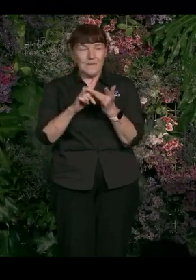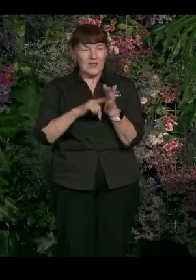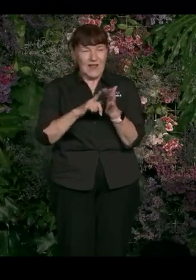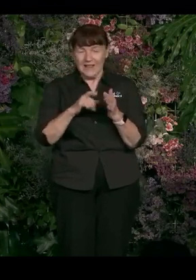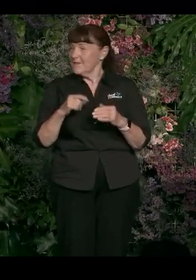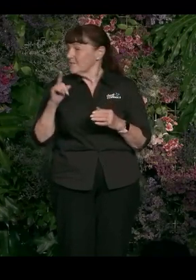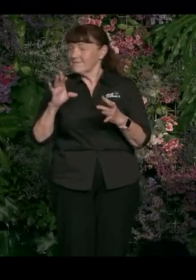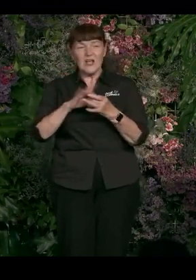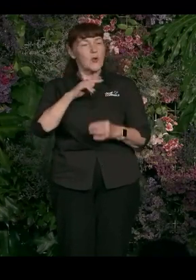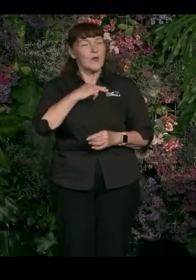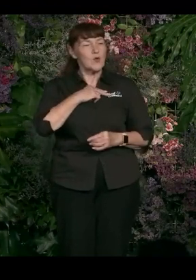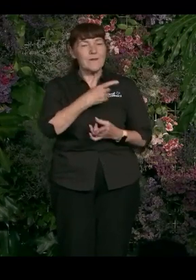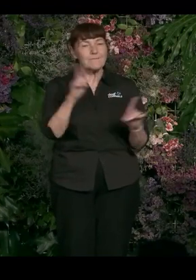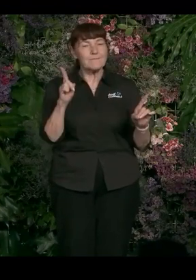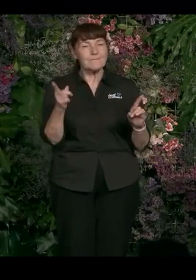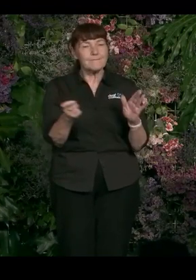Join your union.